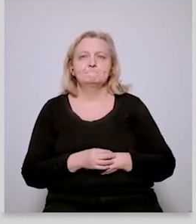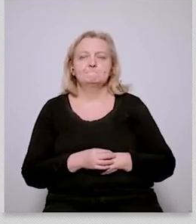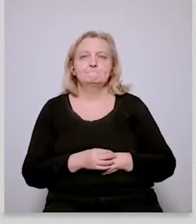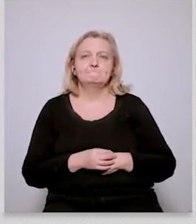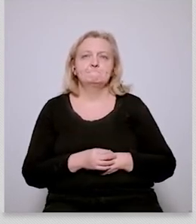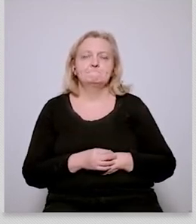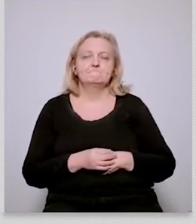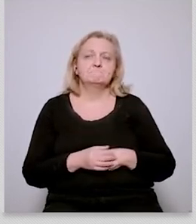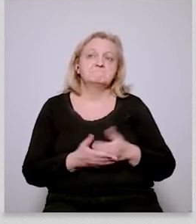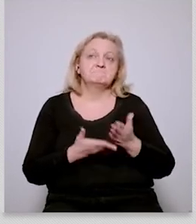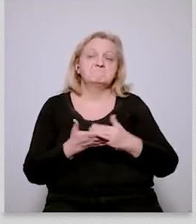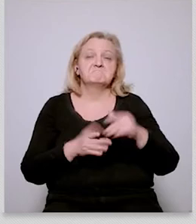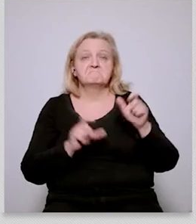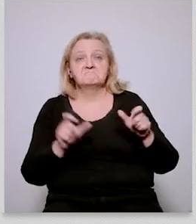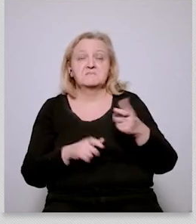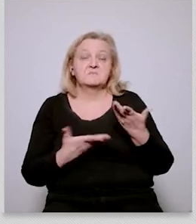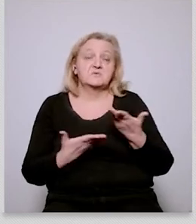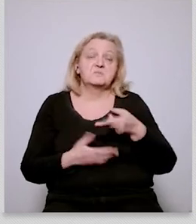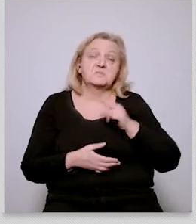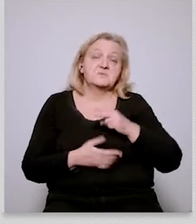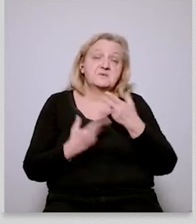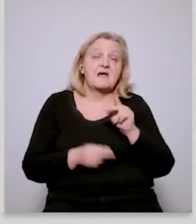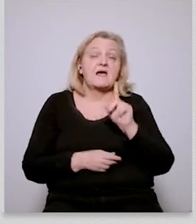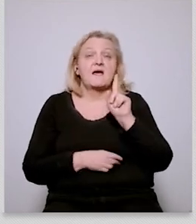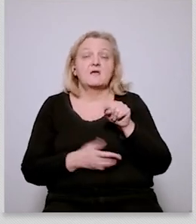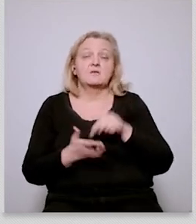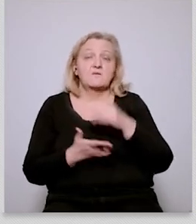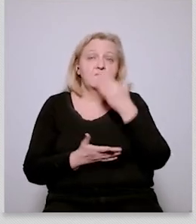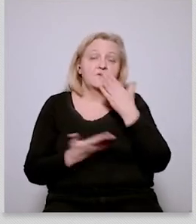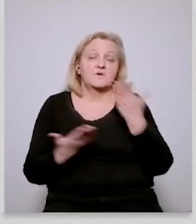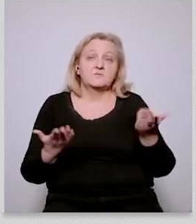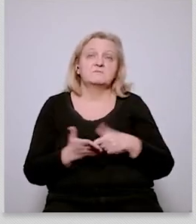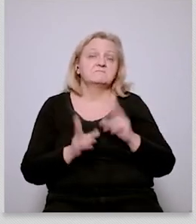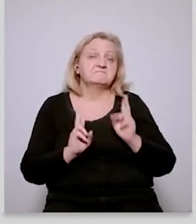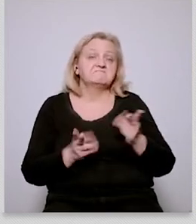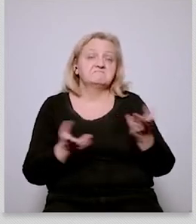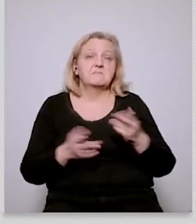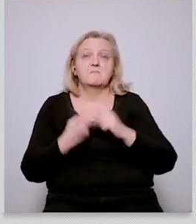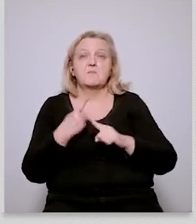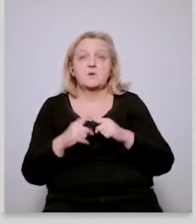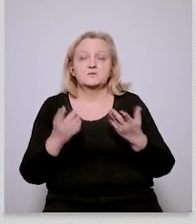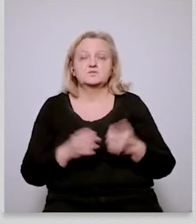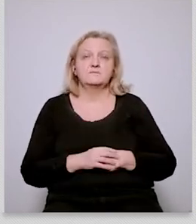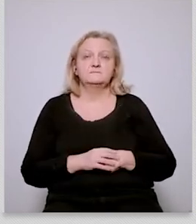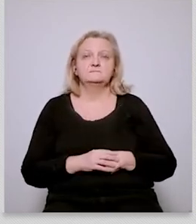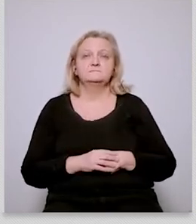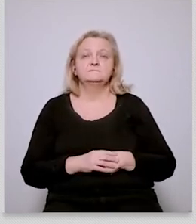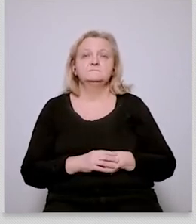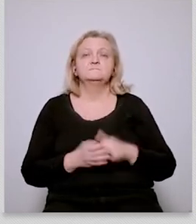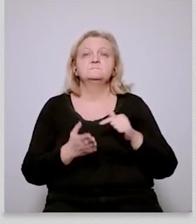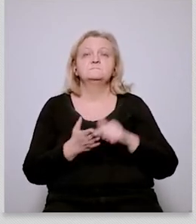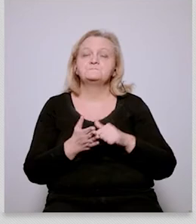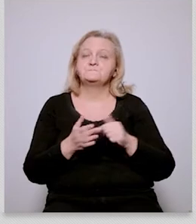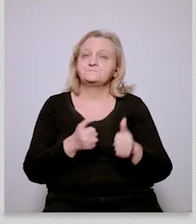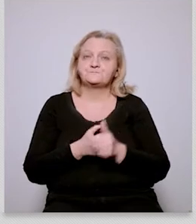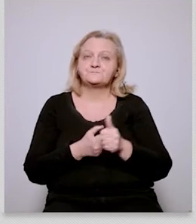political reality we're faced with now when it comes to the broader social uh and societal acceptance of if you will i mean